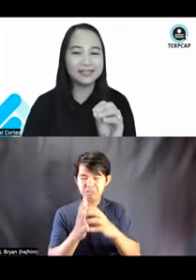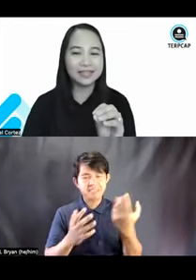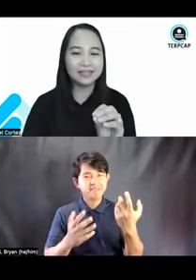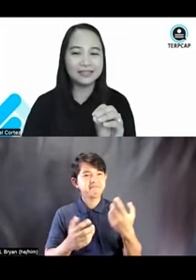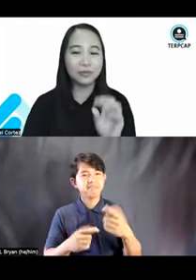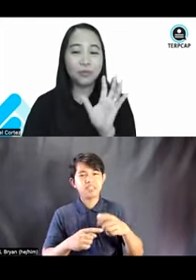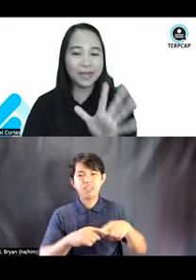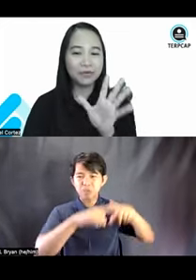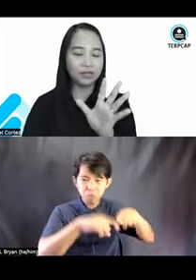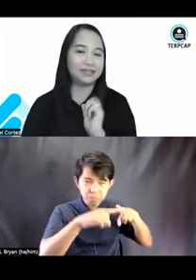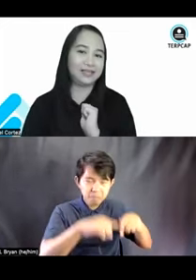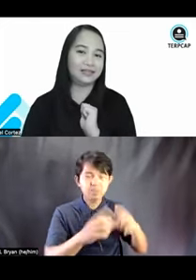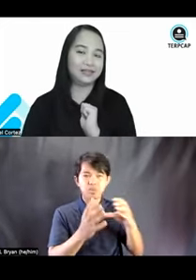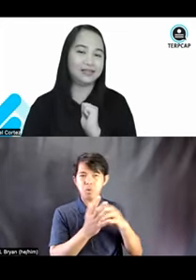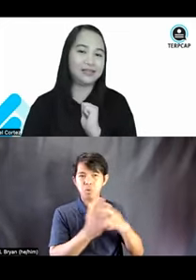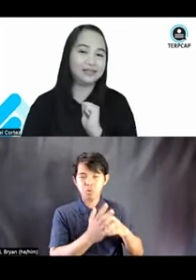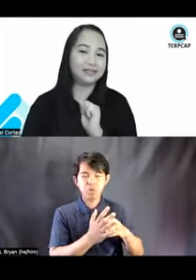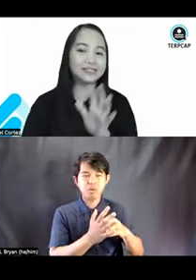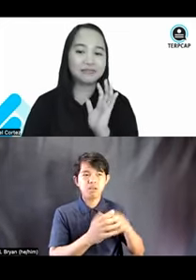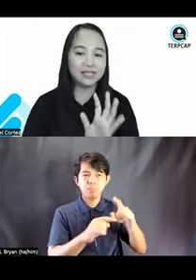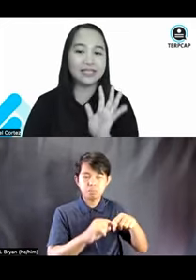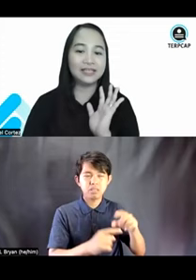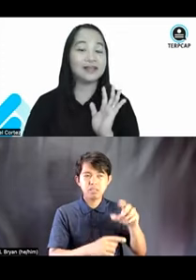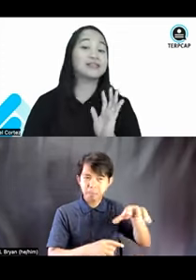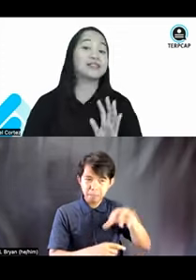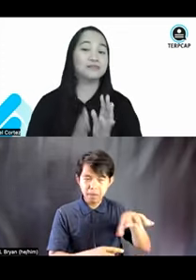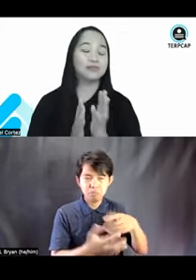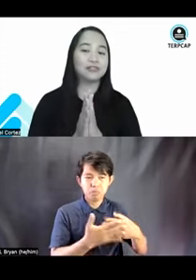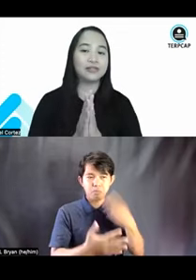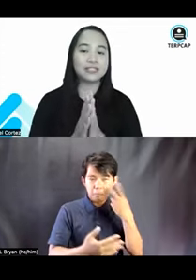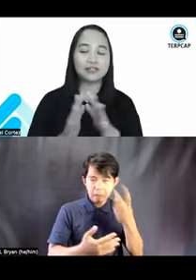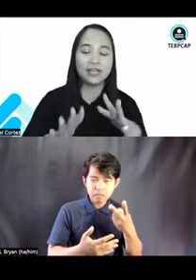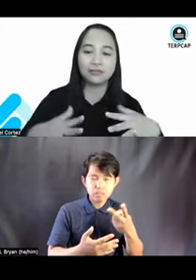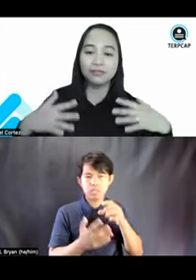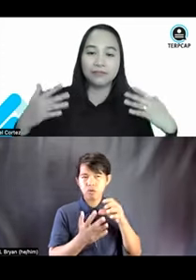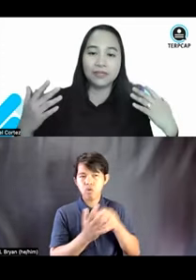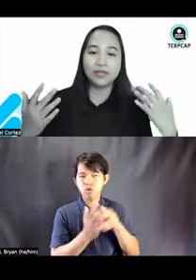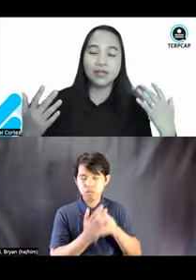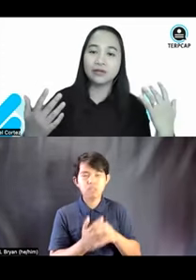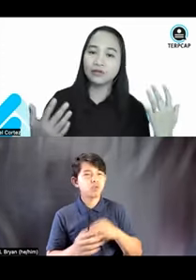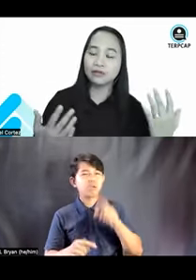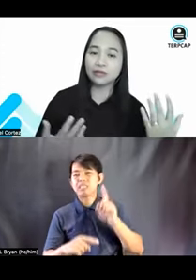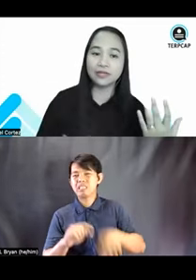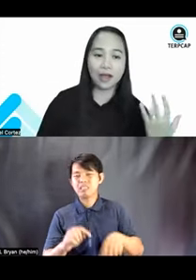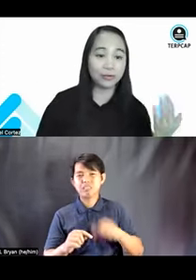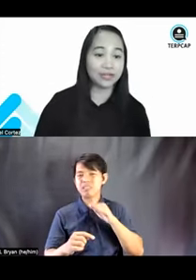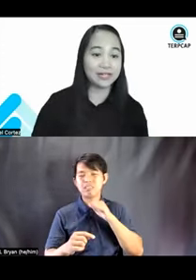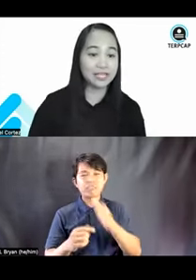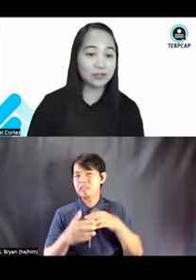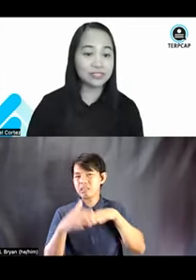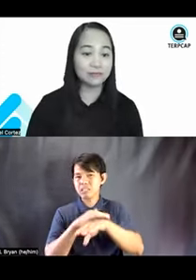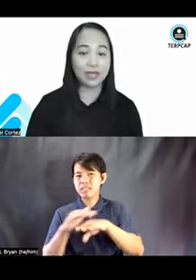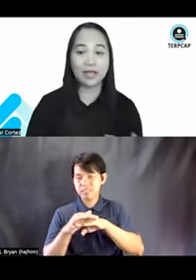-dependent web content. This is really inaccessible. So, let's try to maybe, you know, in our